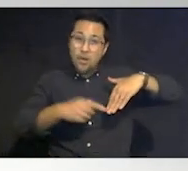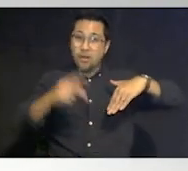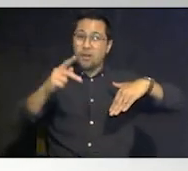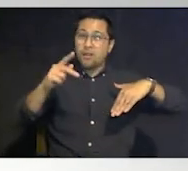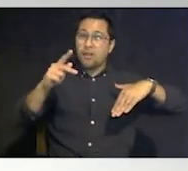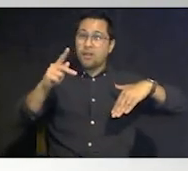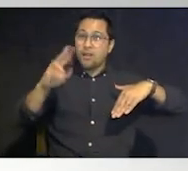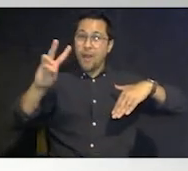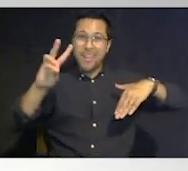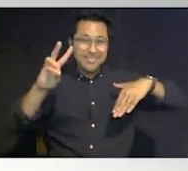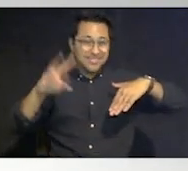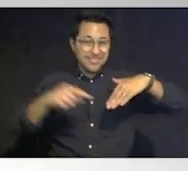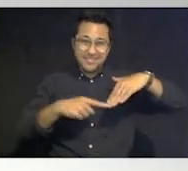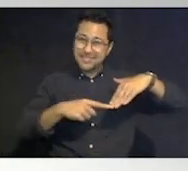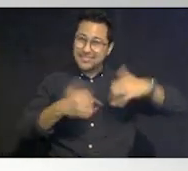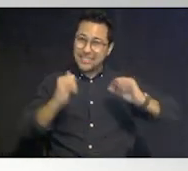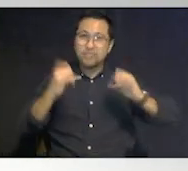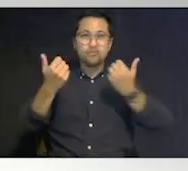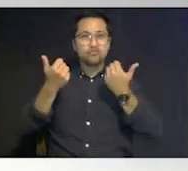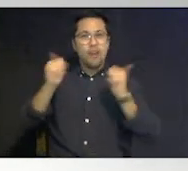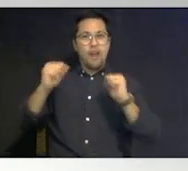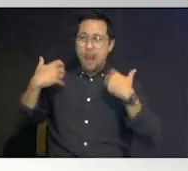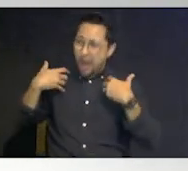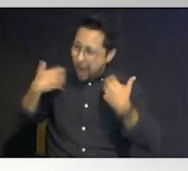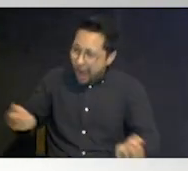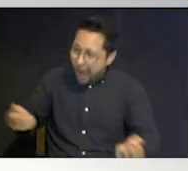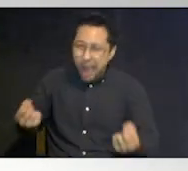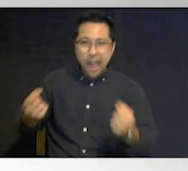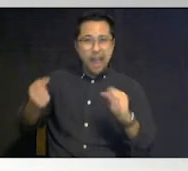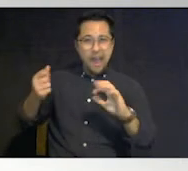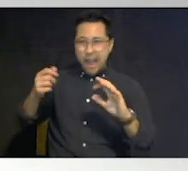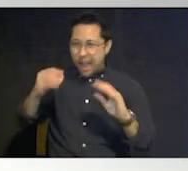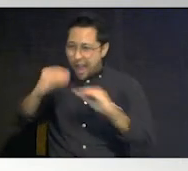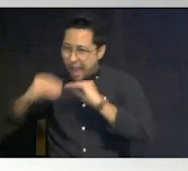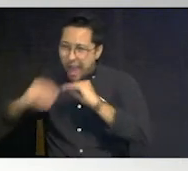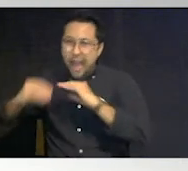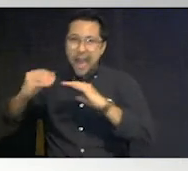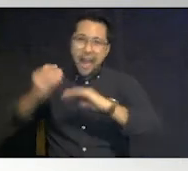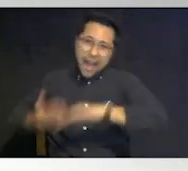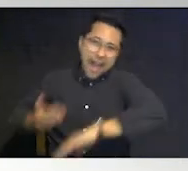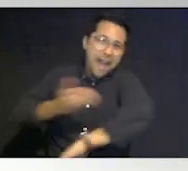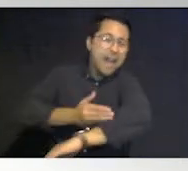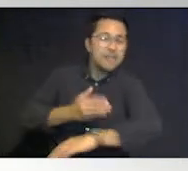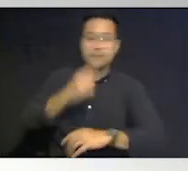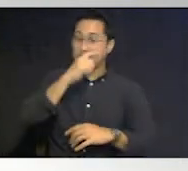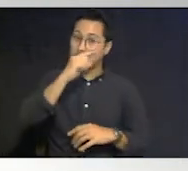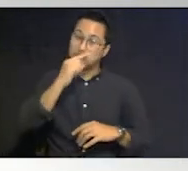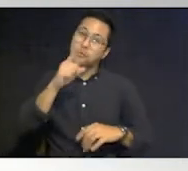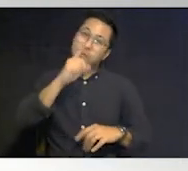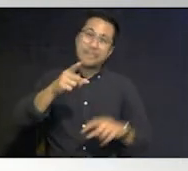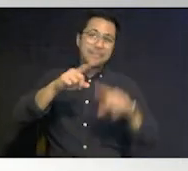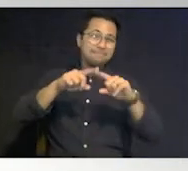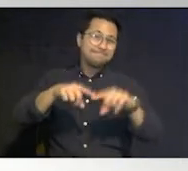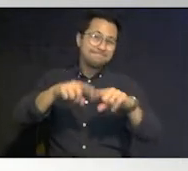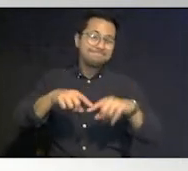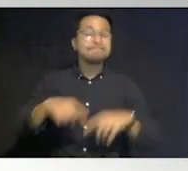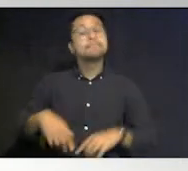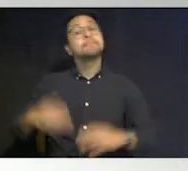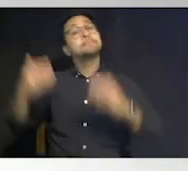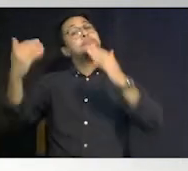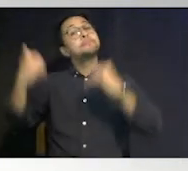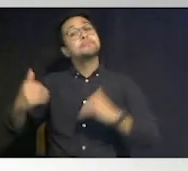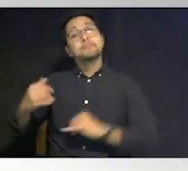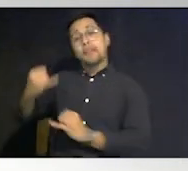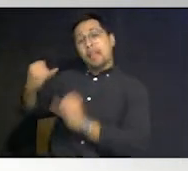recovery um so different things will happen depending upon the nature of the emergency and then the last one is is